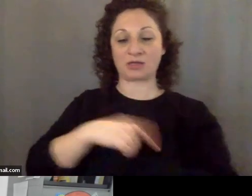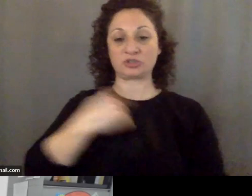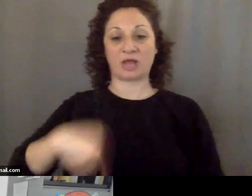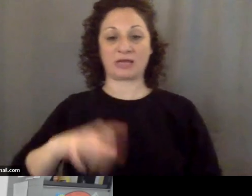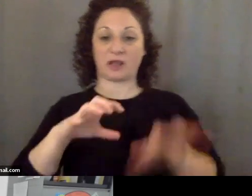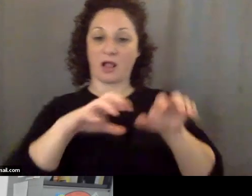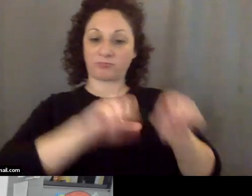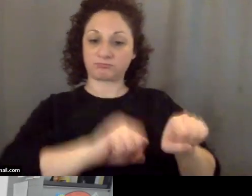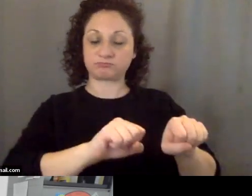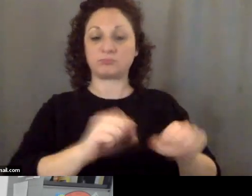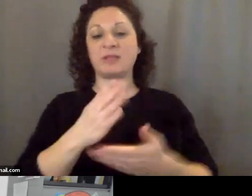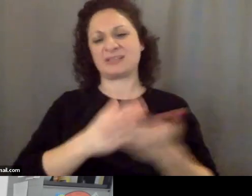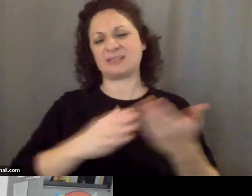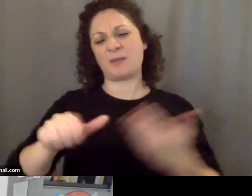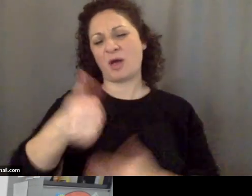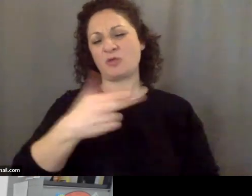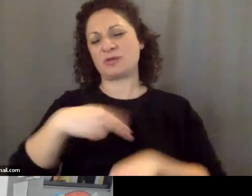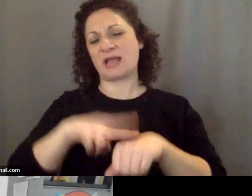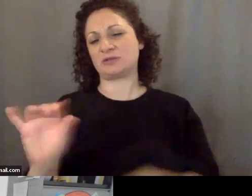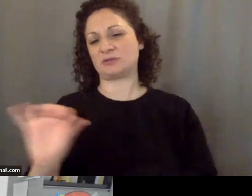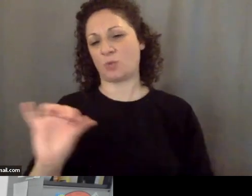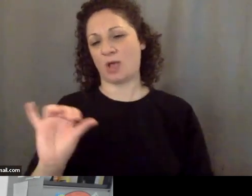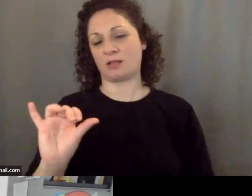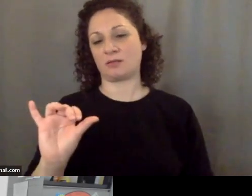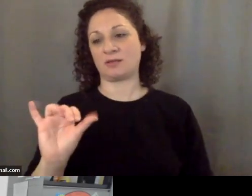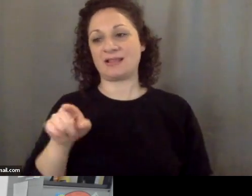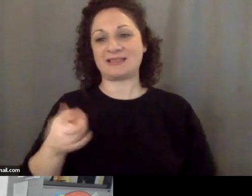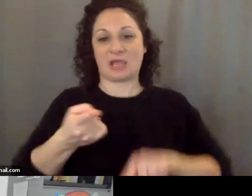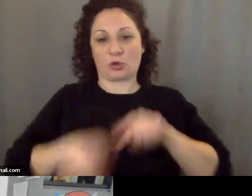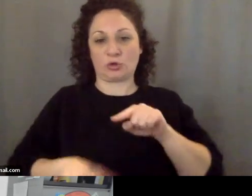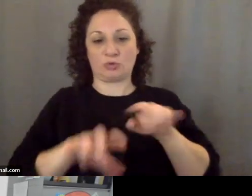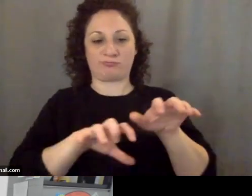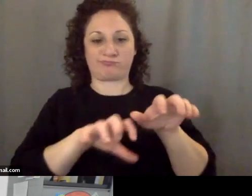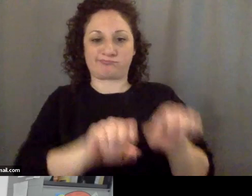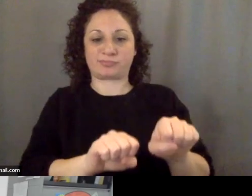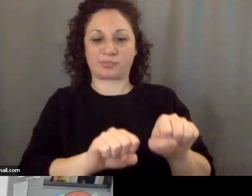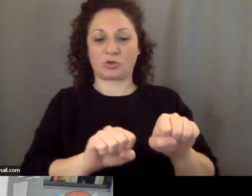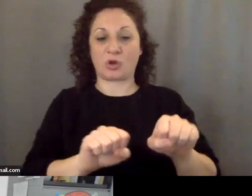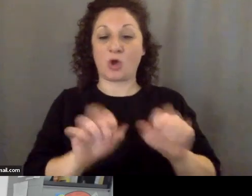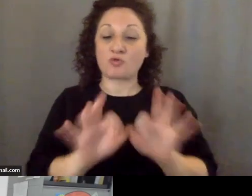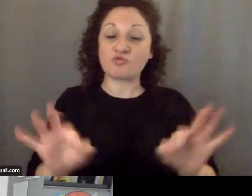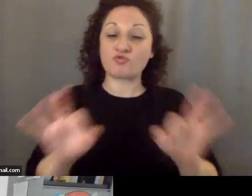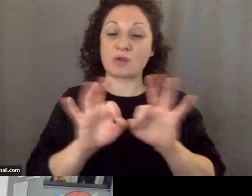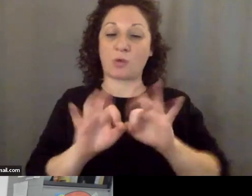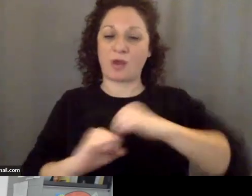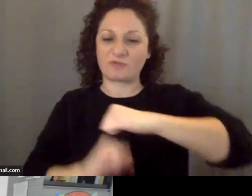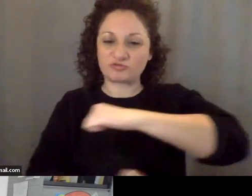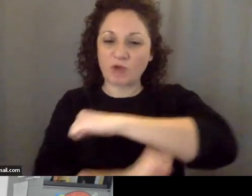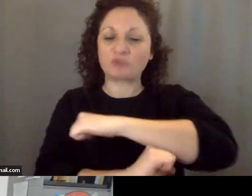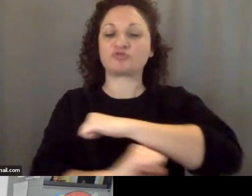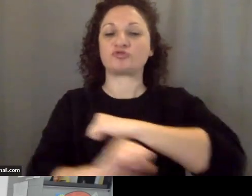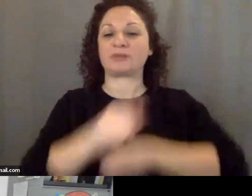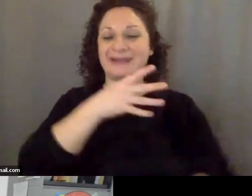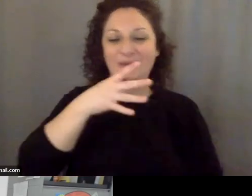some other nations as well ownership of critical infrastructure and agricultural land so it's a very real